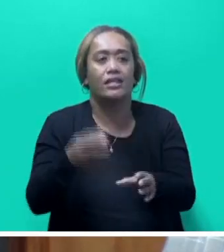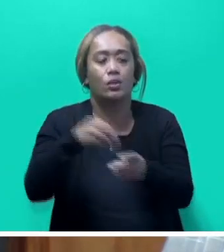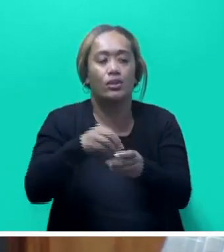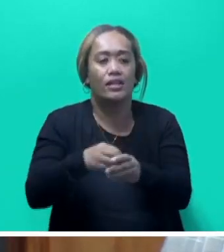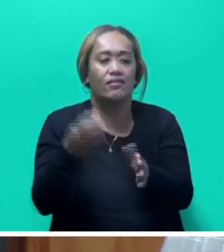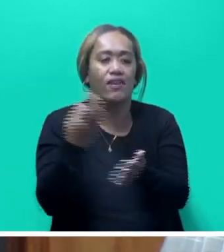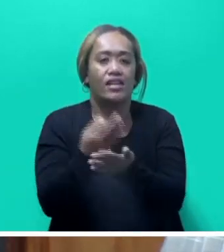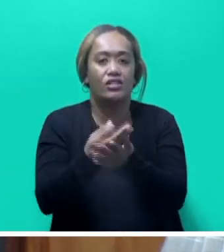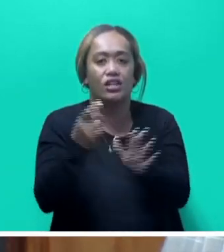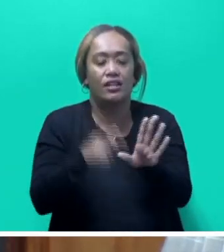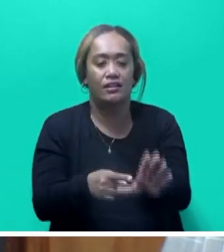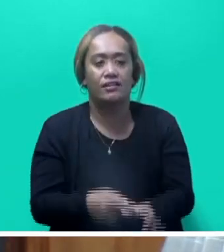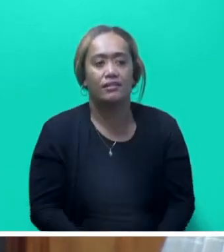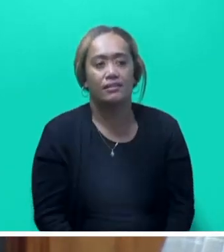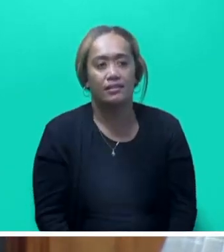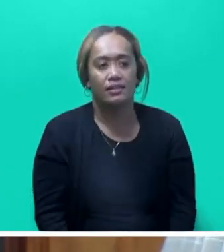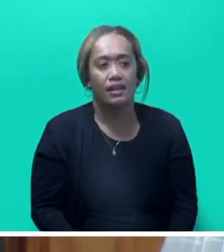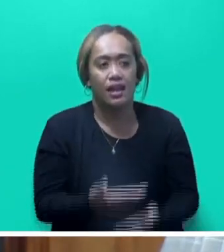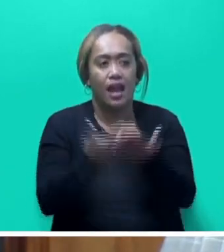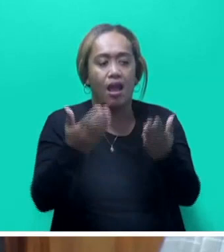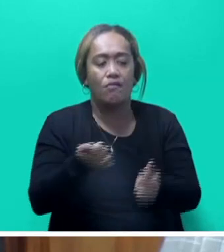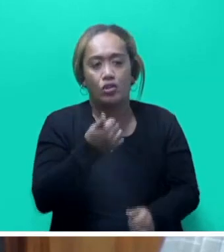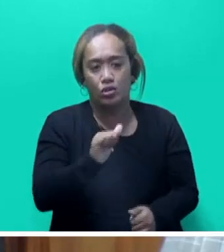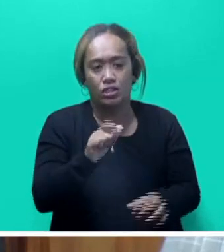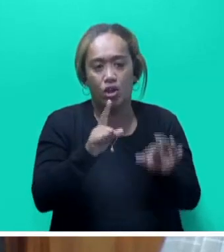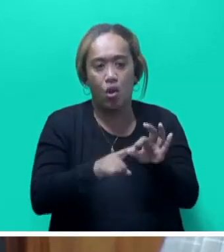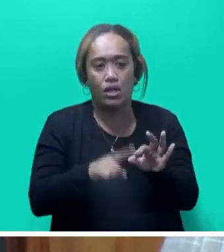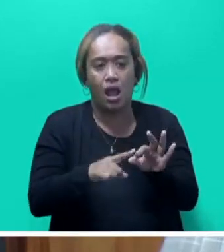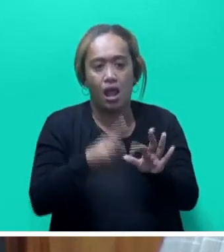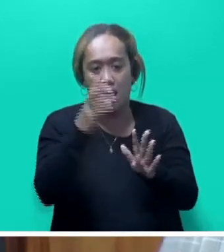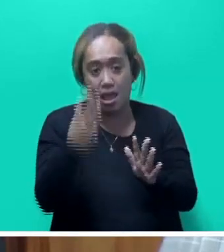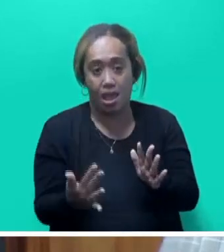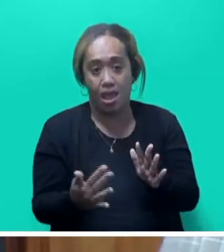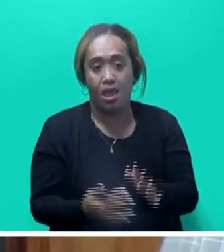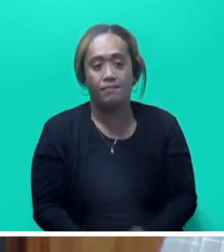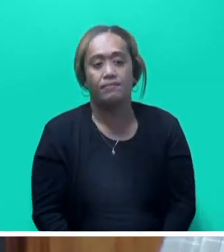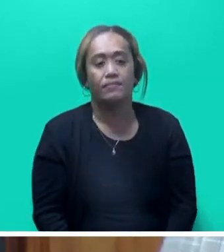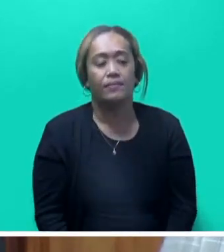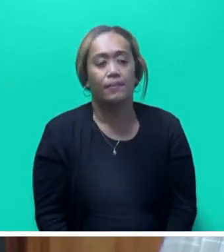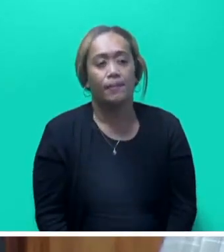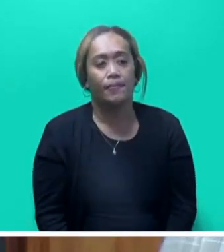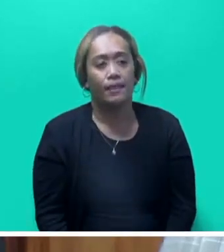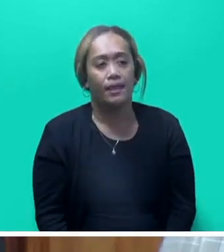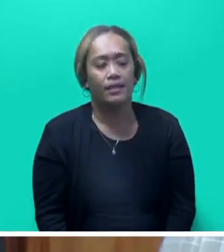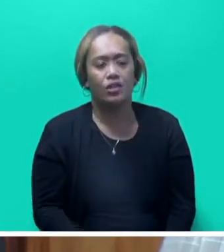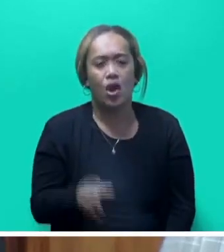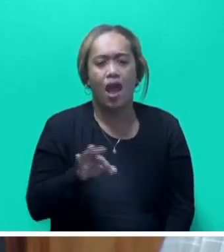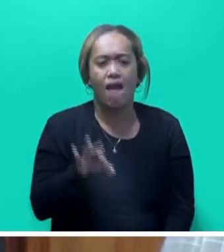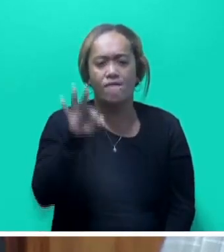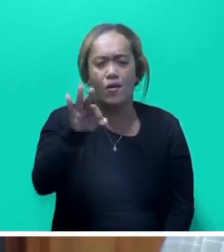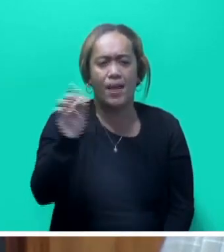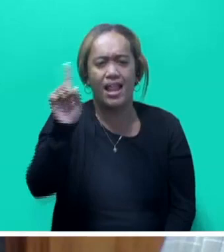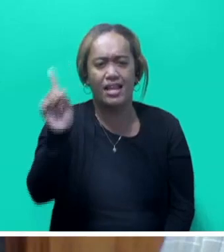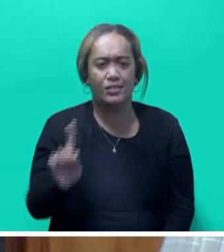year. I've stressed to WF the utilization for quarter four. The provision of affordable and sustainable electricity